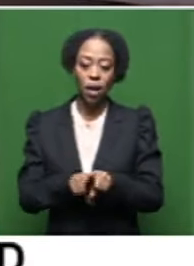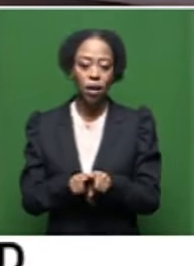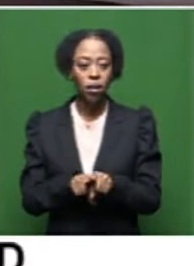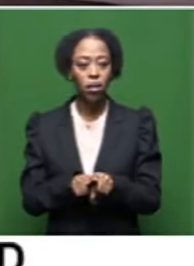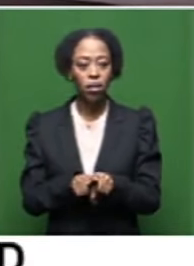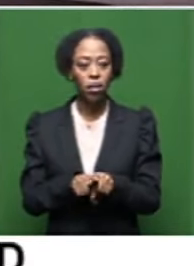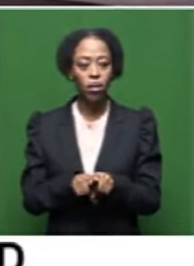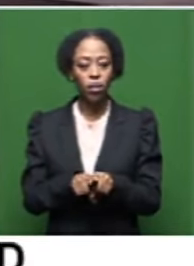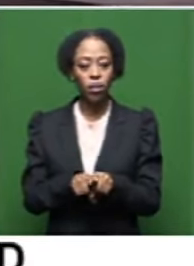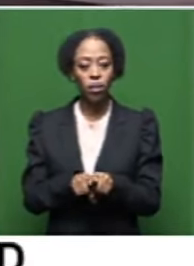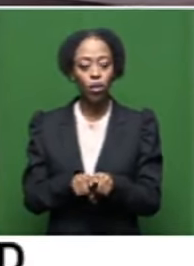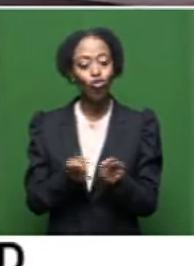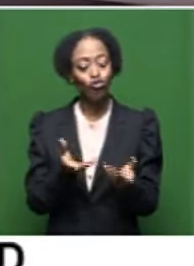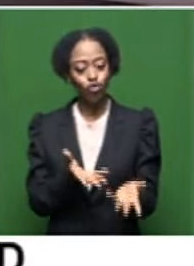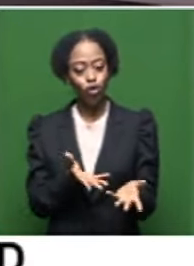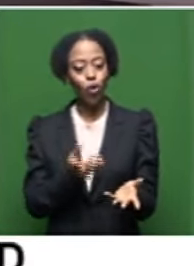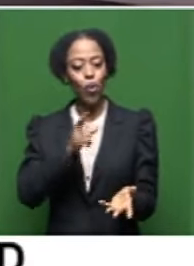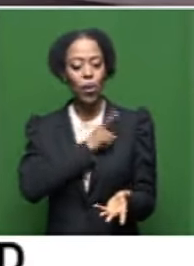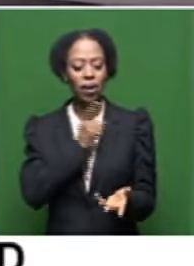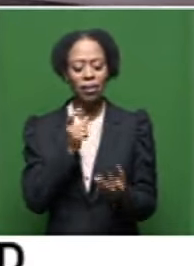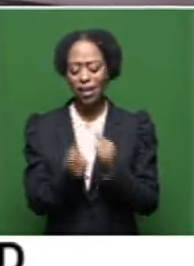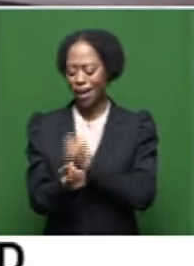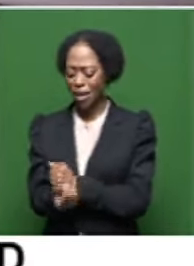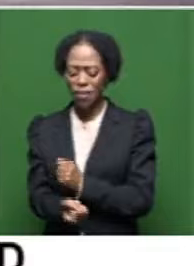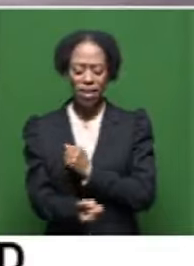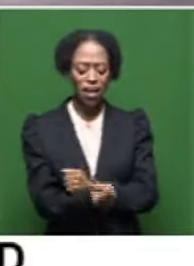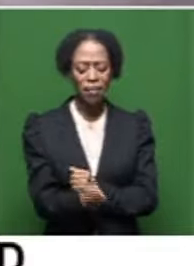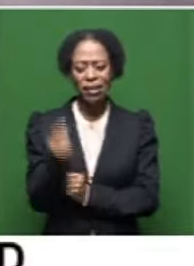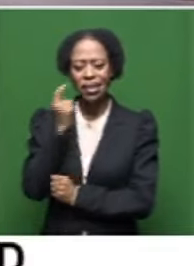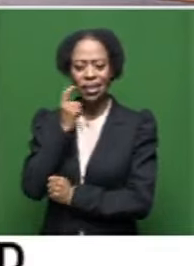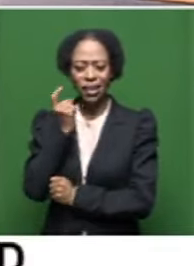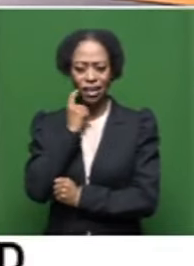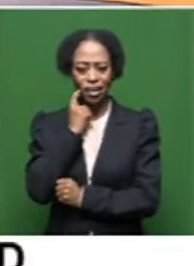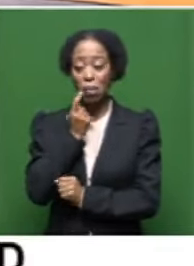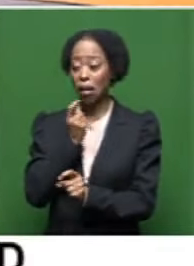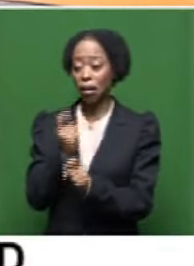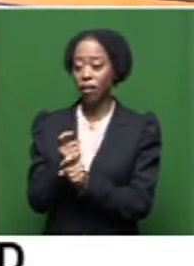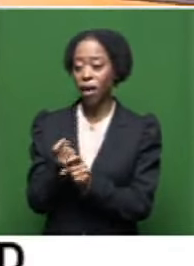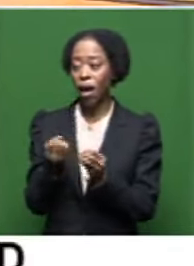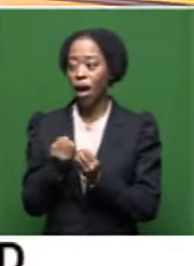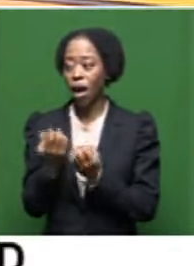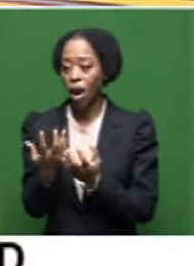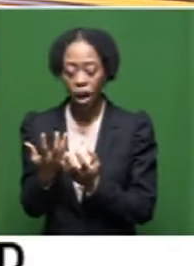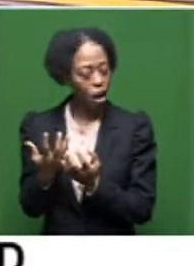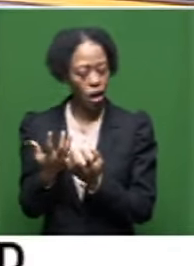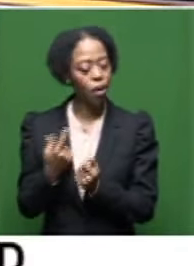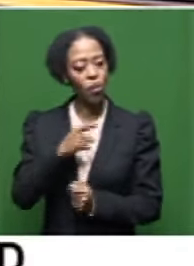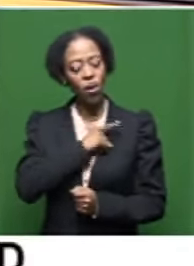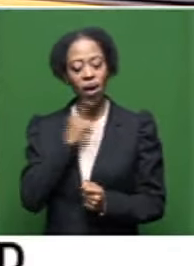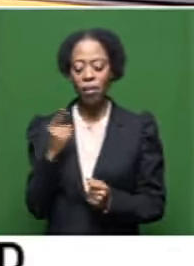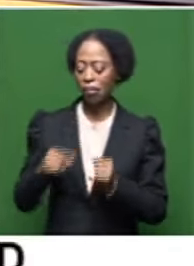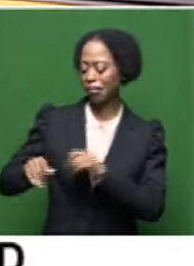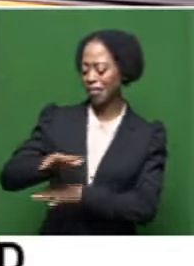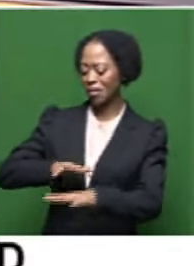thinking, the ease with which it just flowed out of him, he could find himself in a situation,